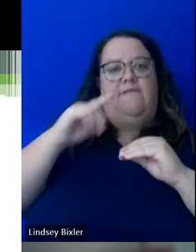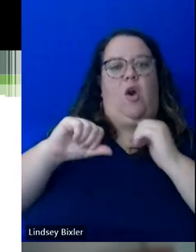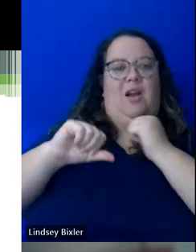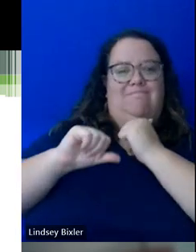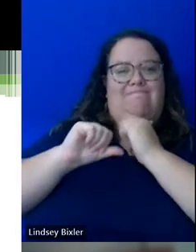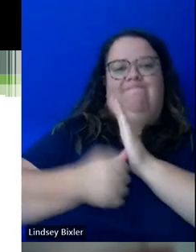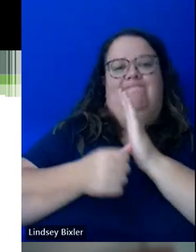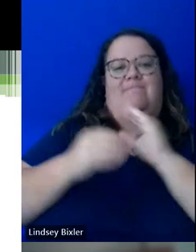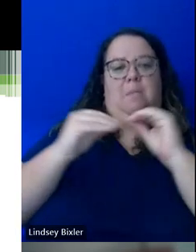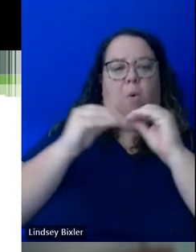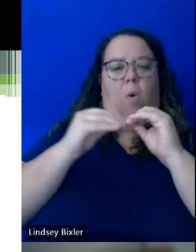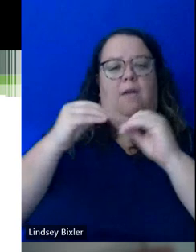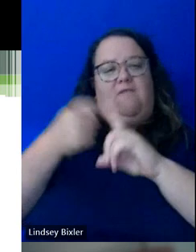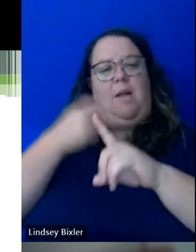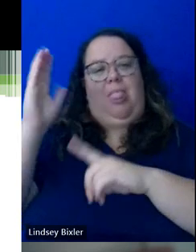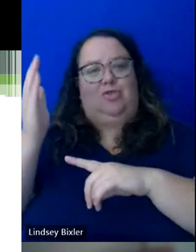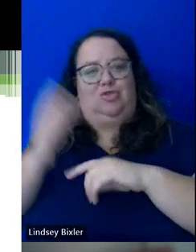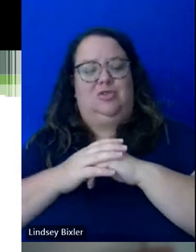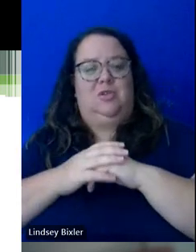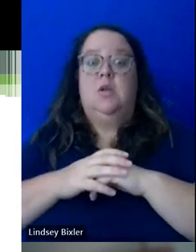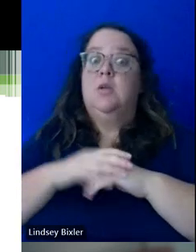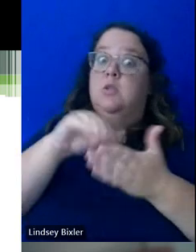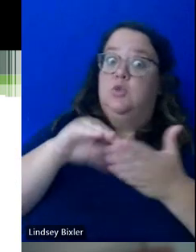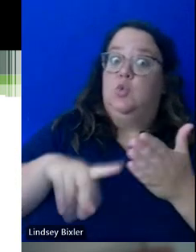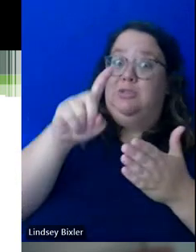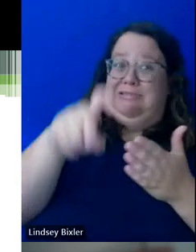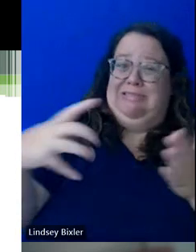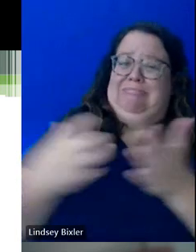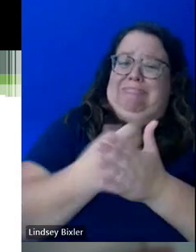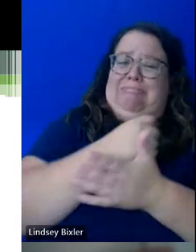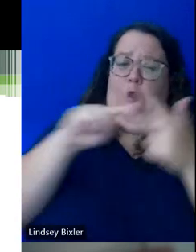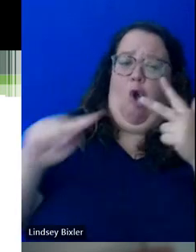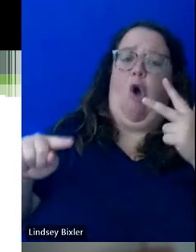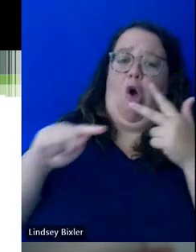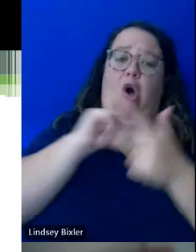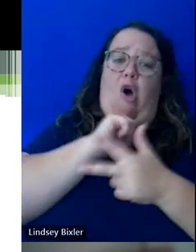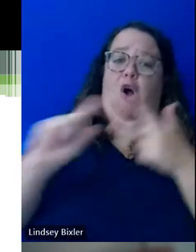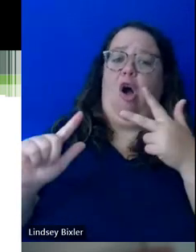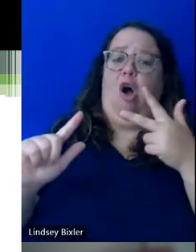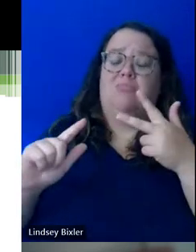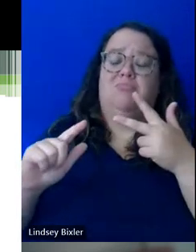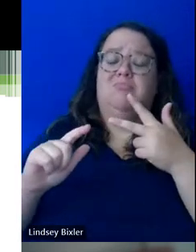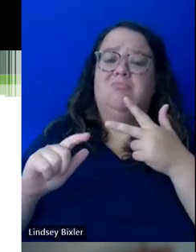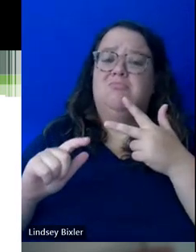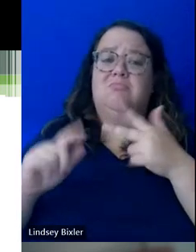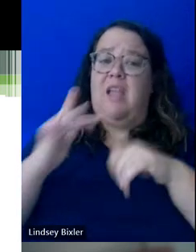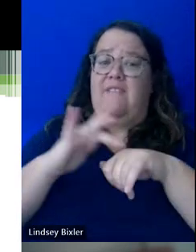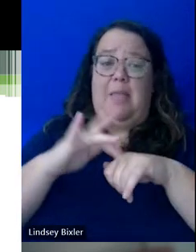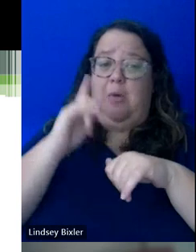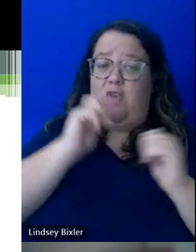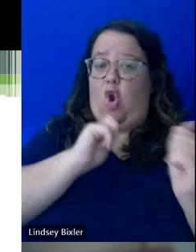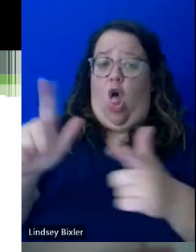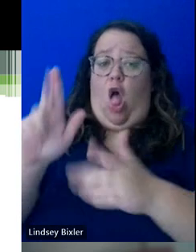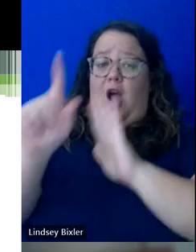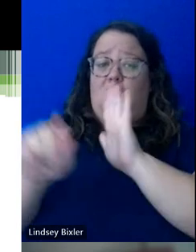lecture series. And students should really take advantage of all of these resources that are available to all undergrads on campus.